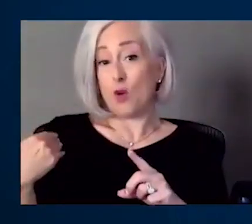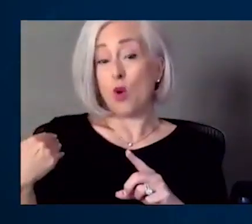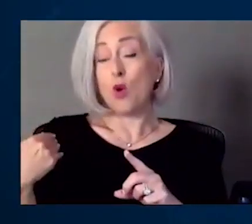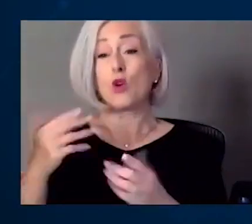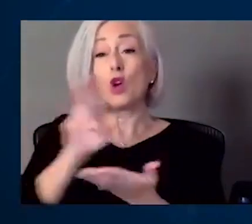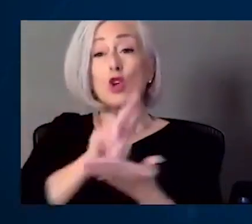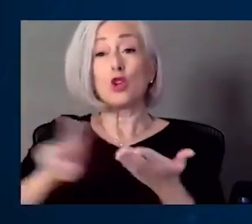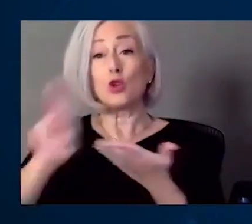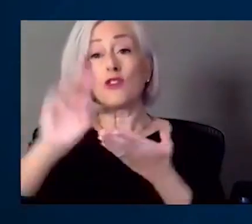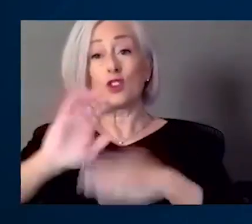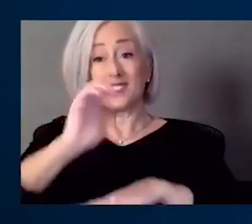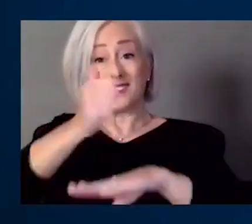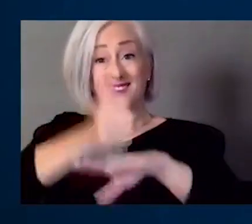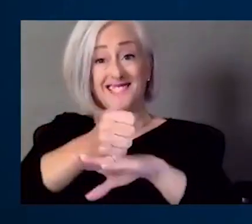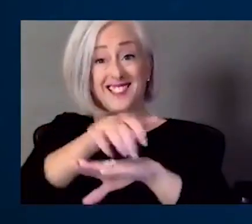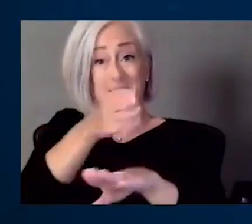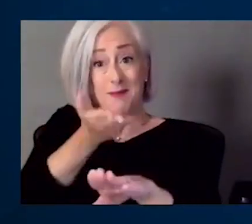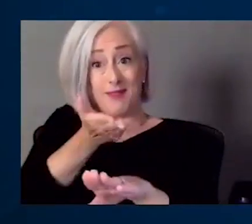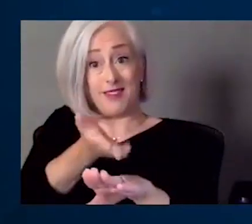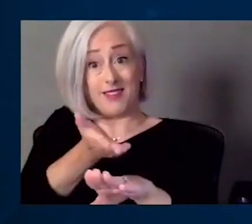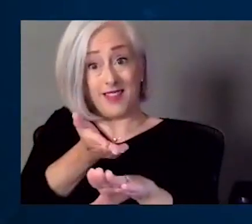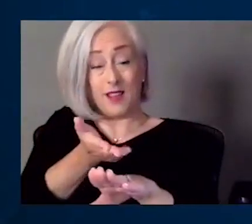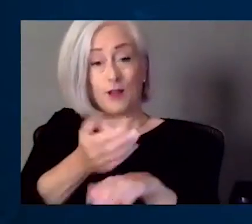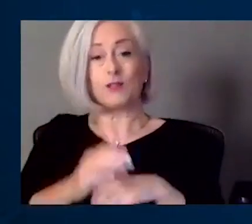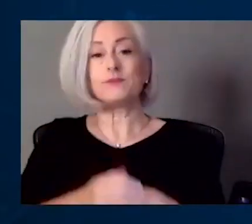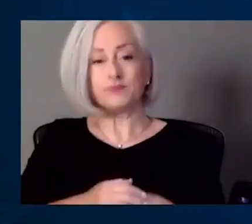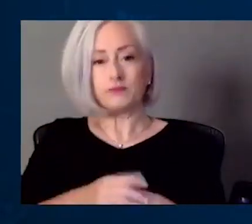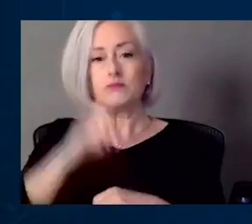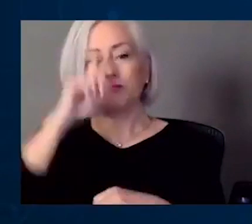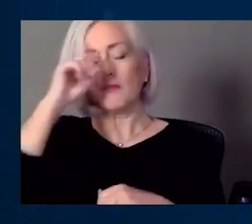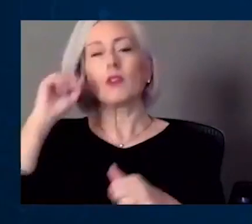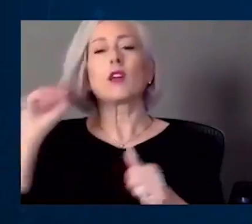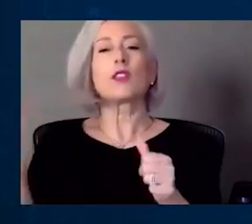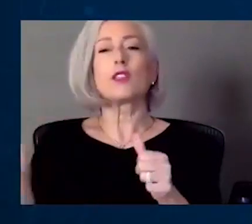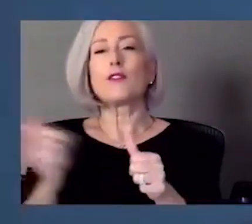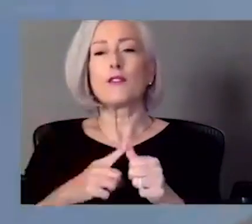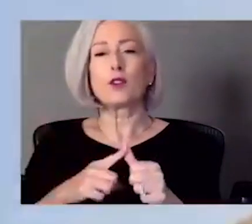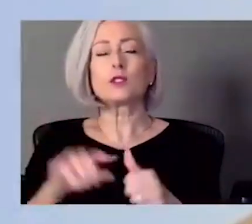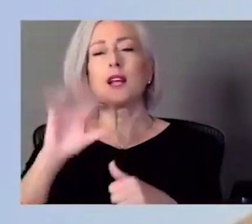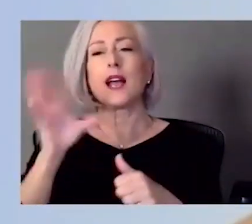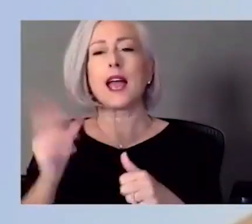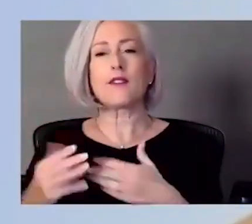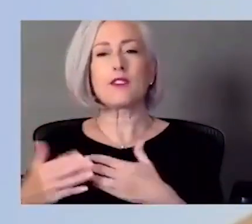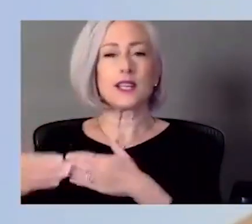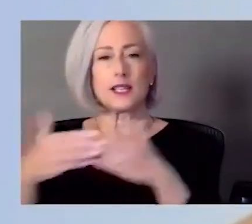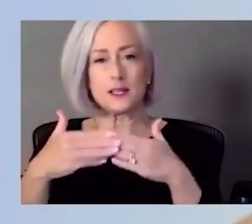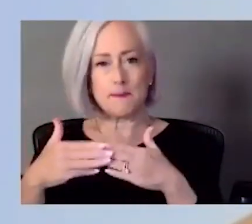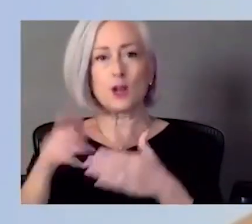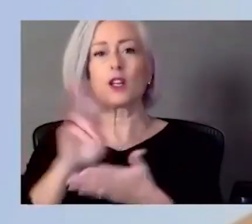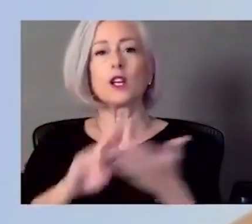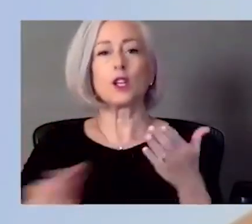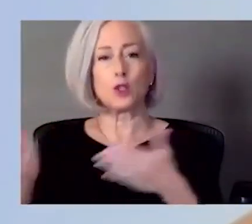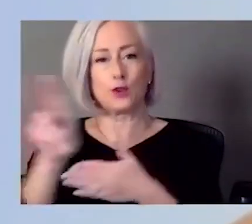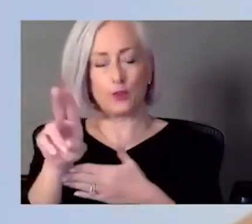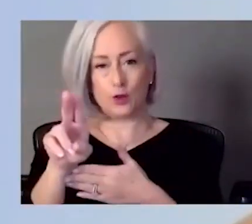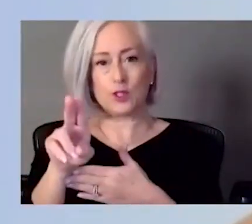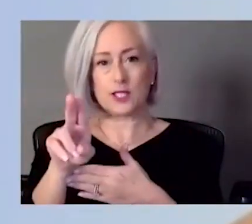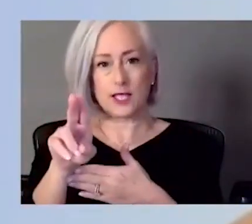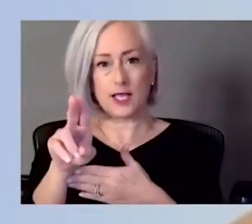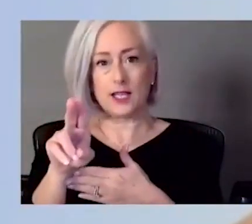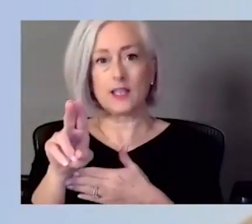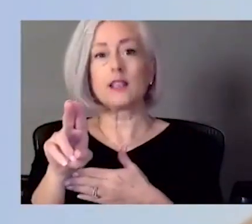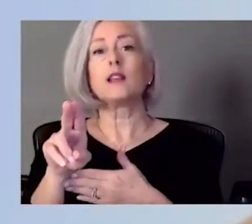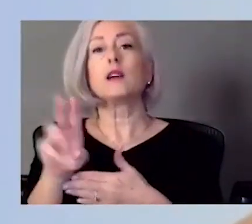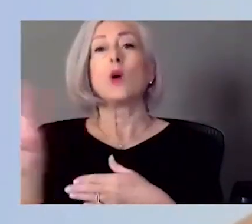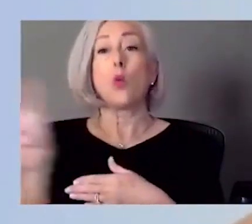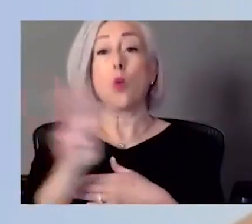there. One of the first African American universities, Western universities west of the